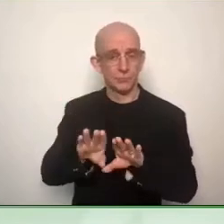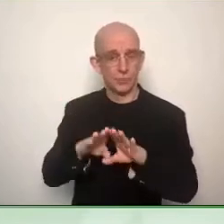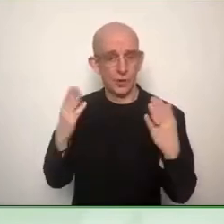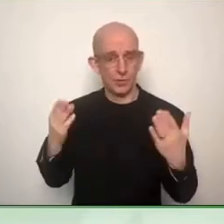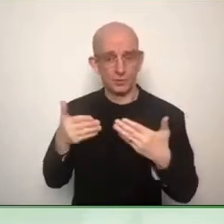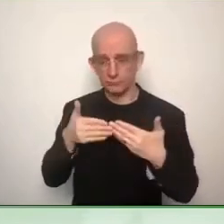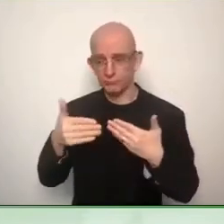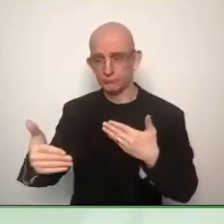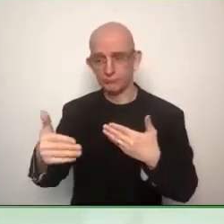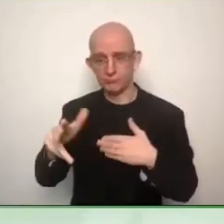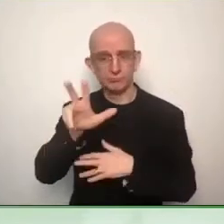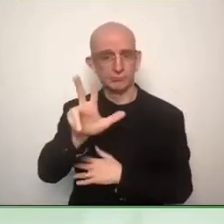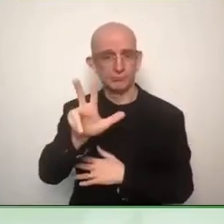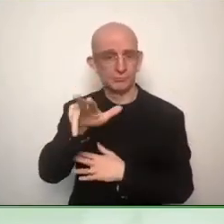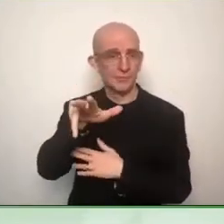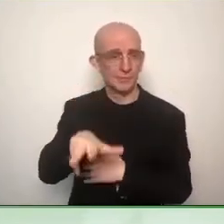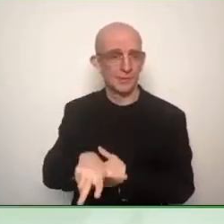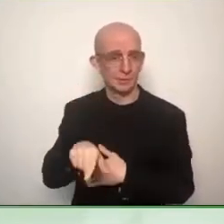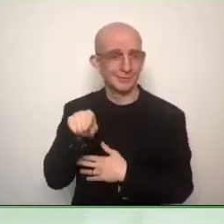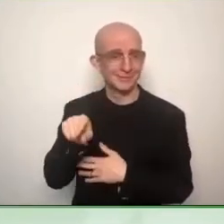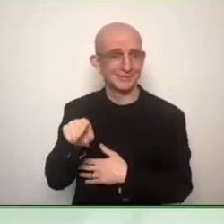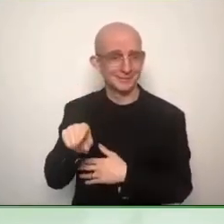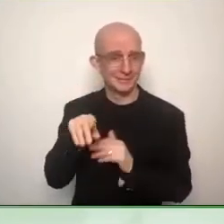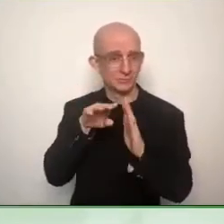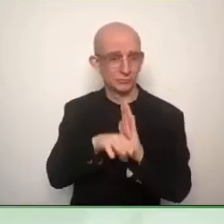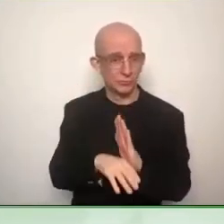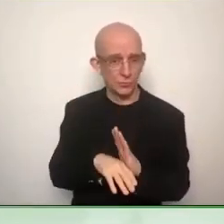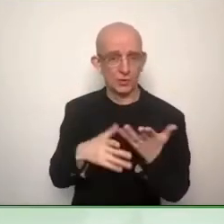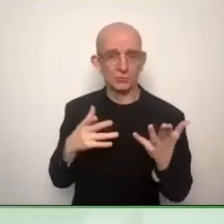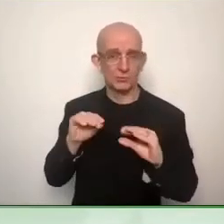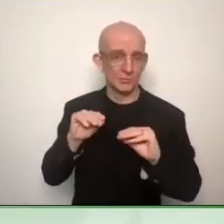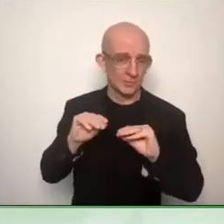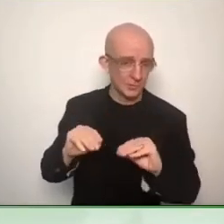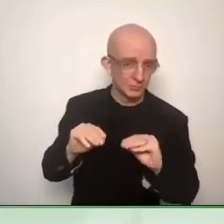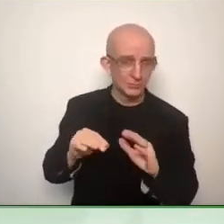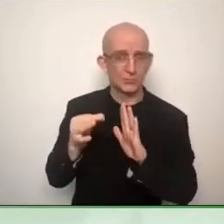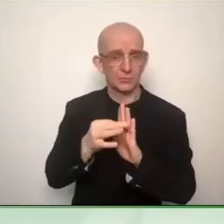opportunity. There's a great campus with a lot of facilities in LECO.